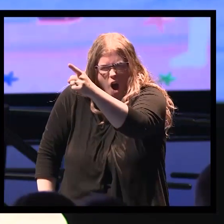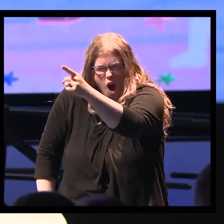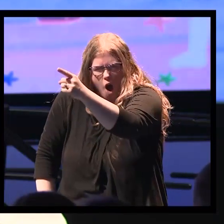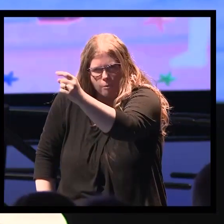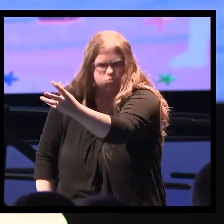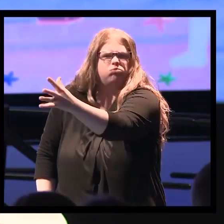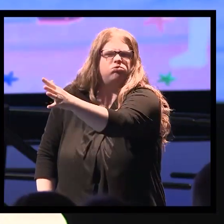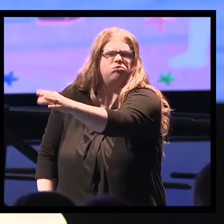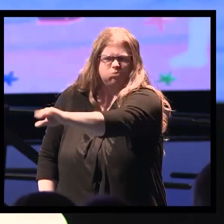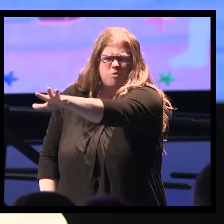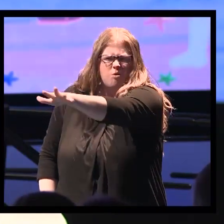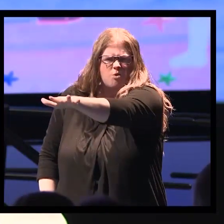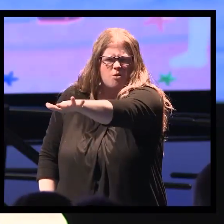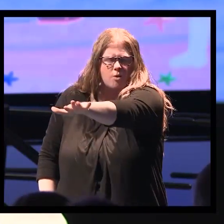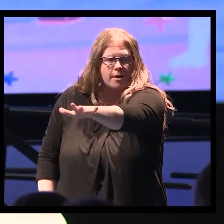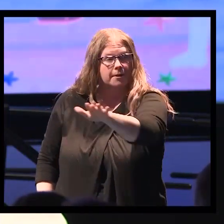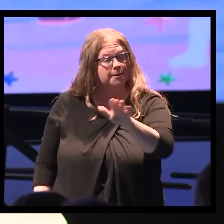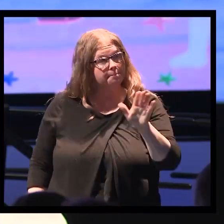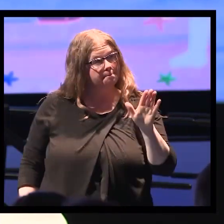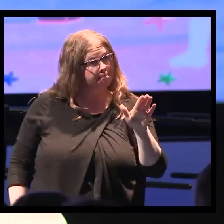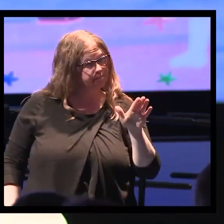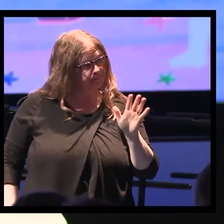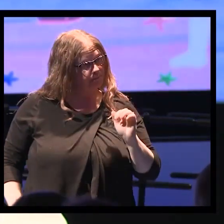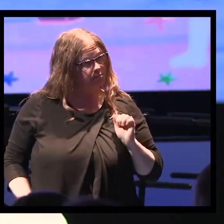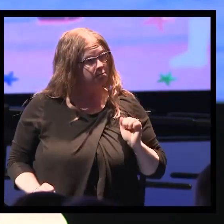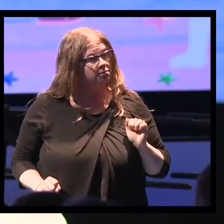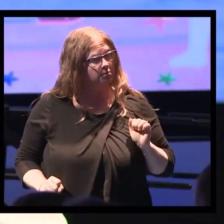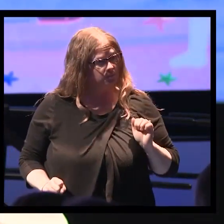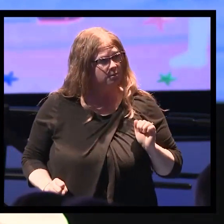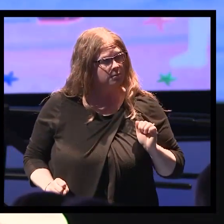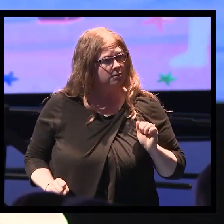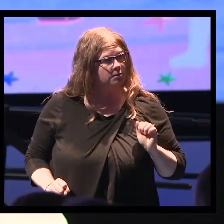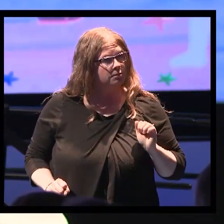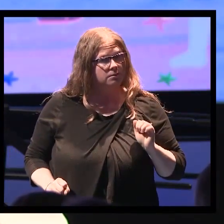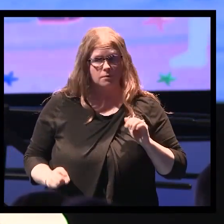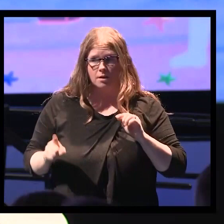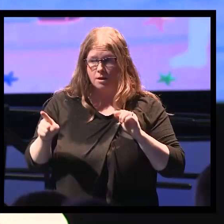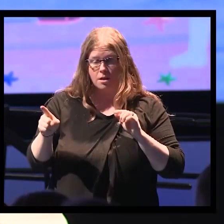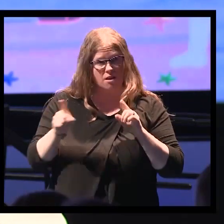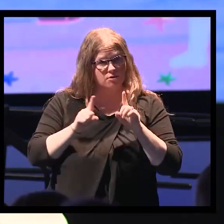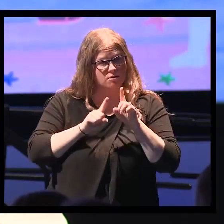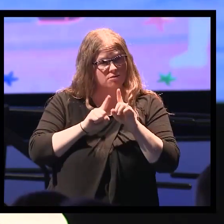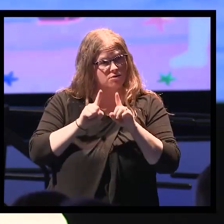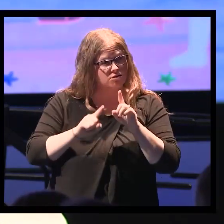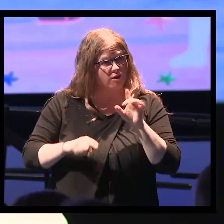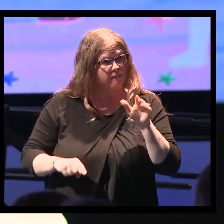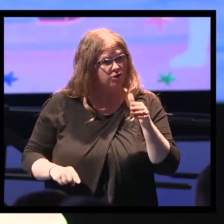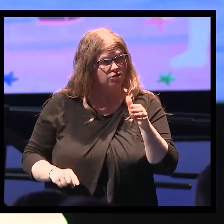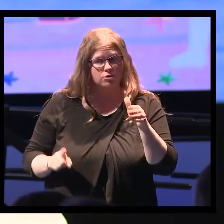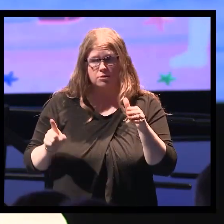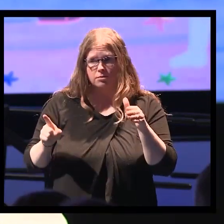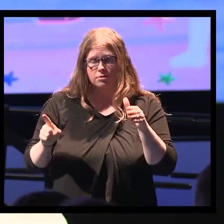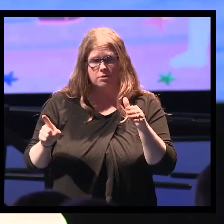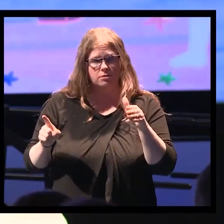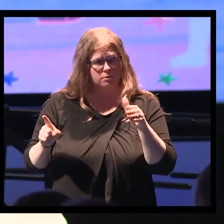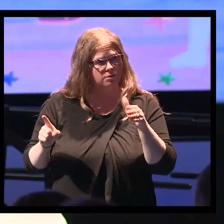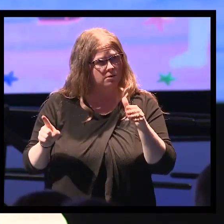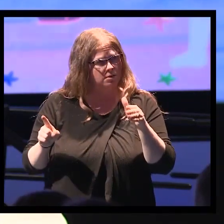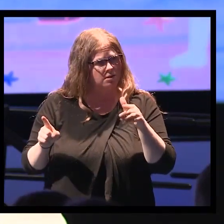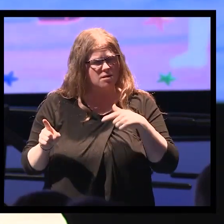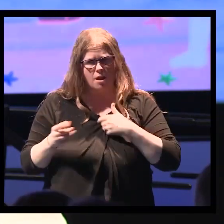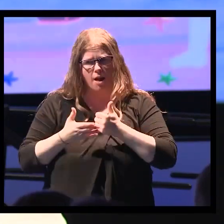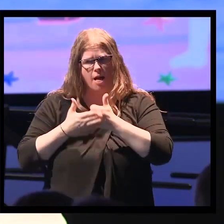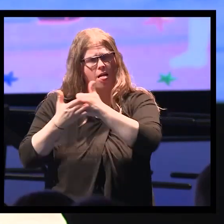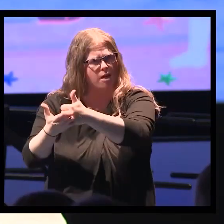water and said politely and respectfully to the gentleman, for that starfish sir I think I made a